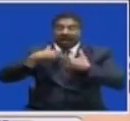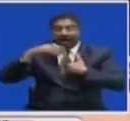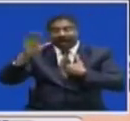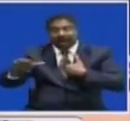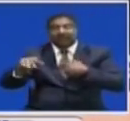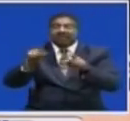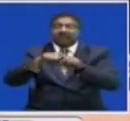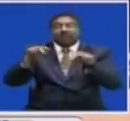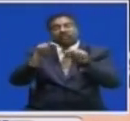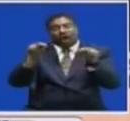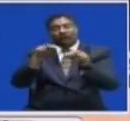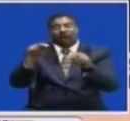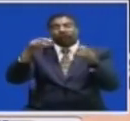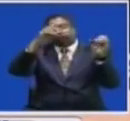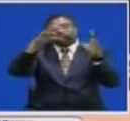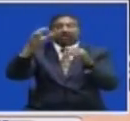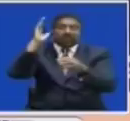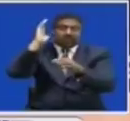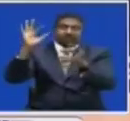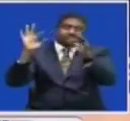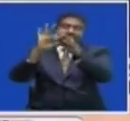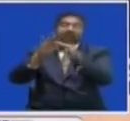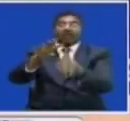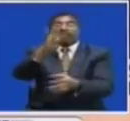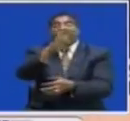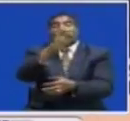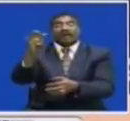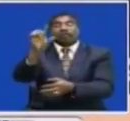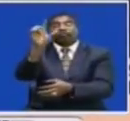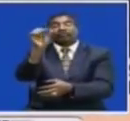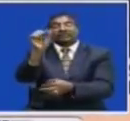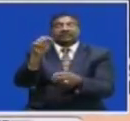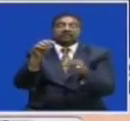the normal grid Which is going to supply power To about 420 households